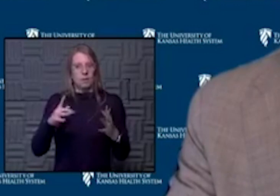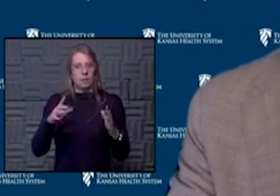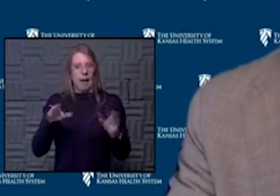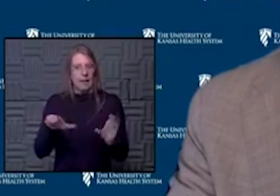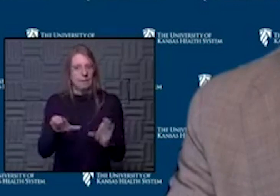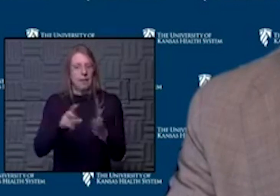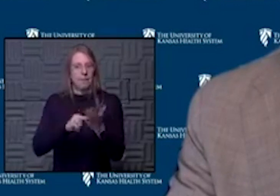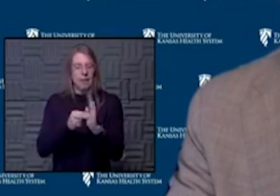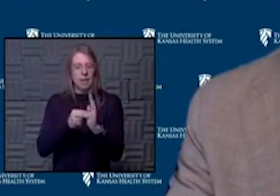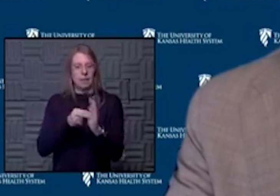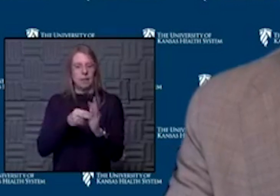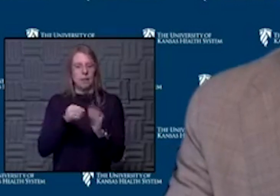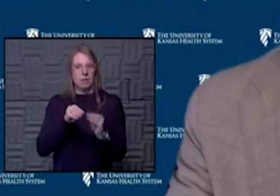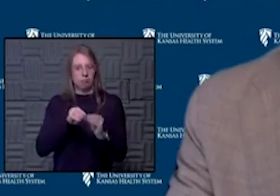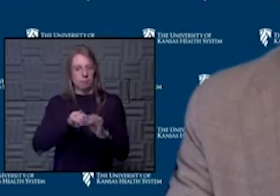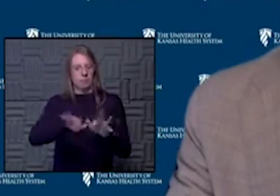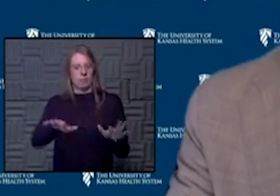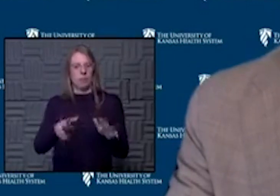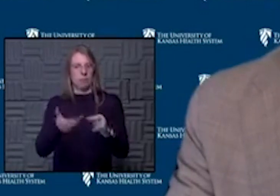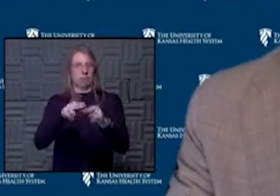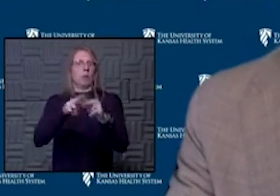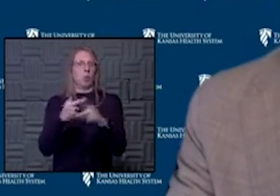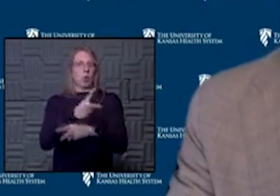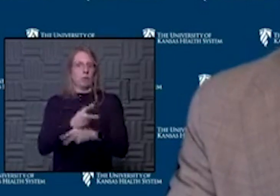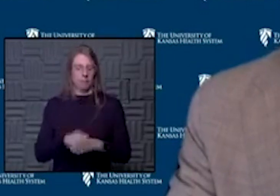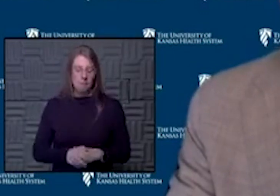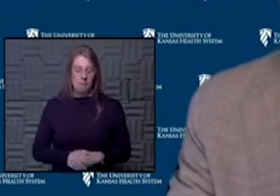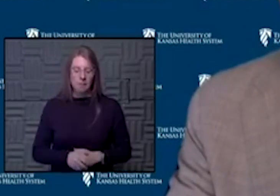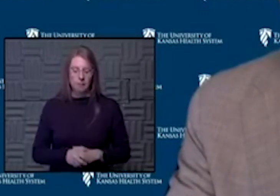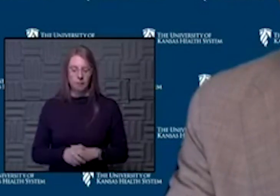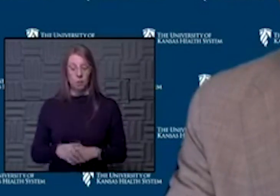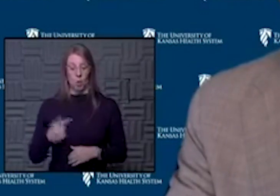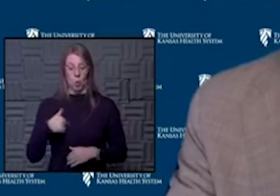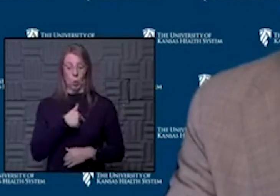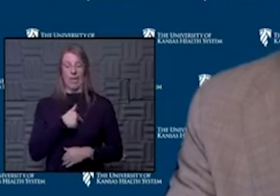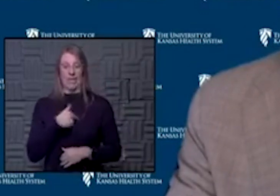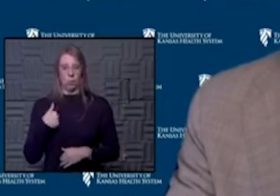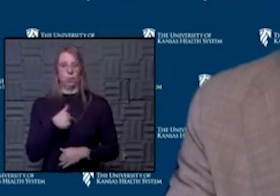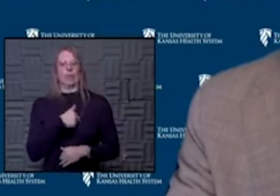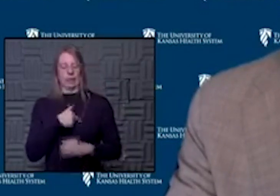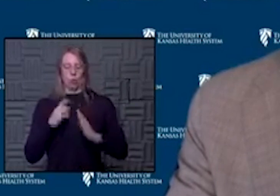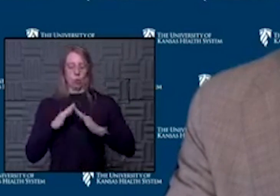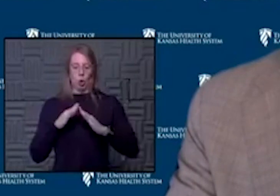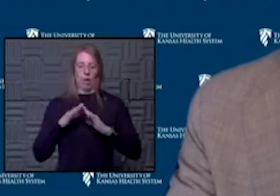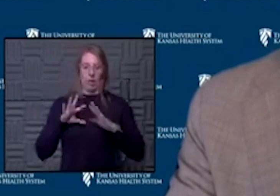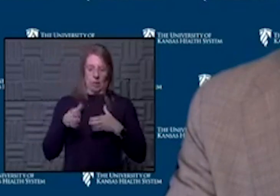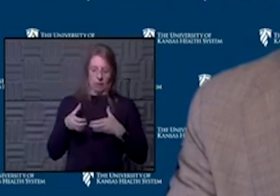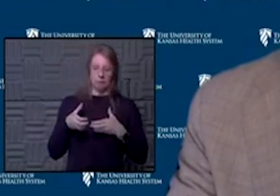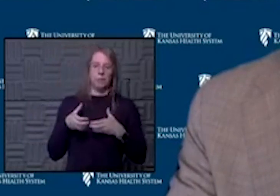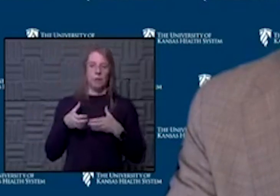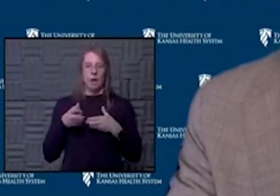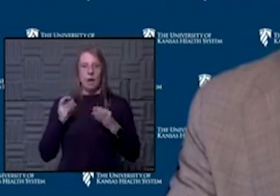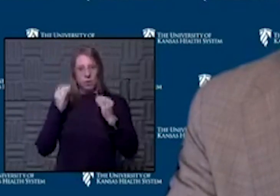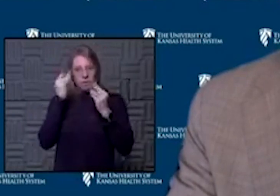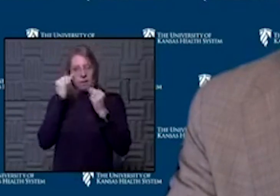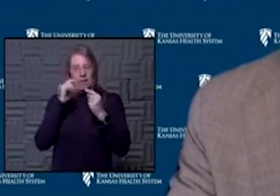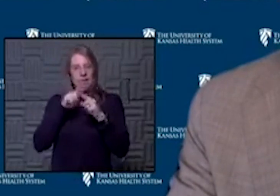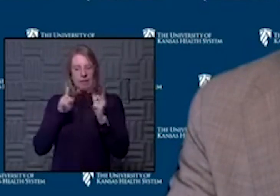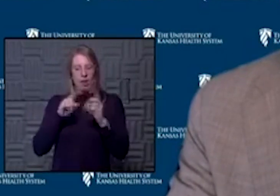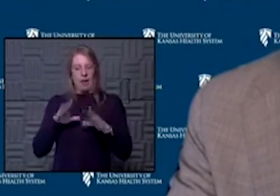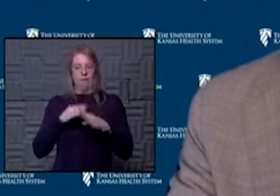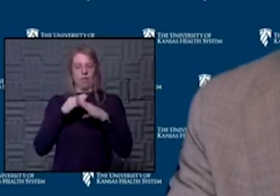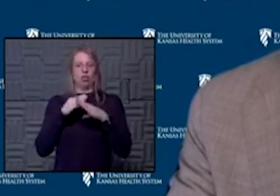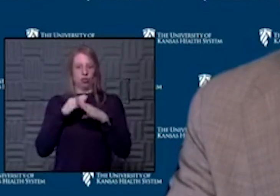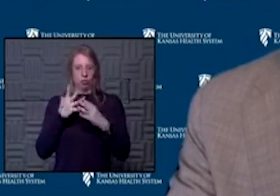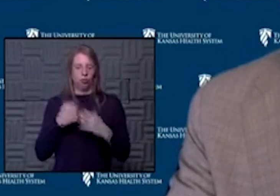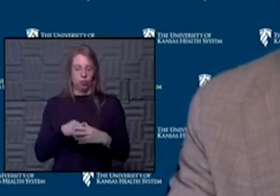to more transmission. And so we may have to consider, I say we, we, the collective community may have to consider other sorts of interventions like that.